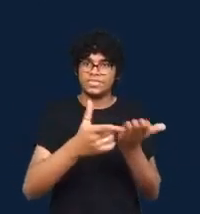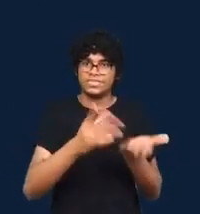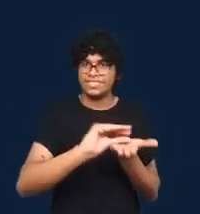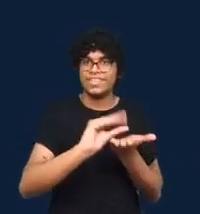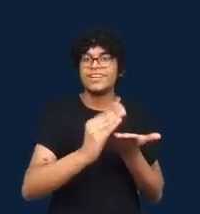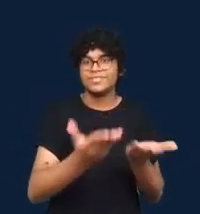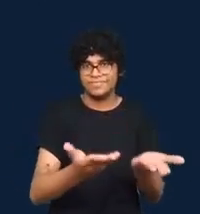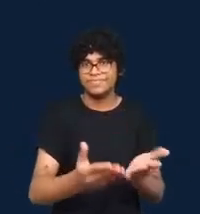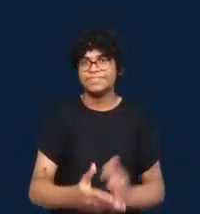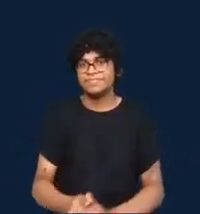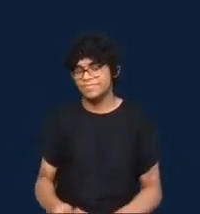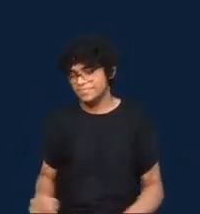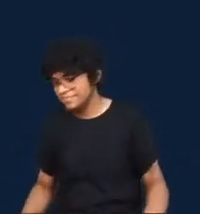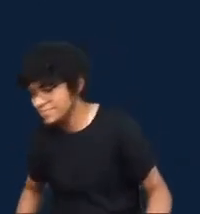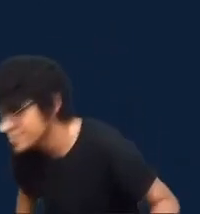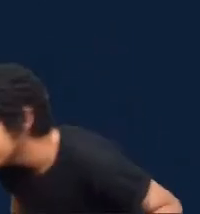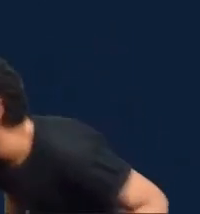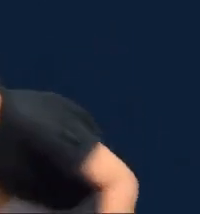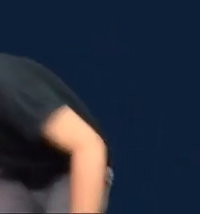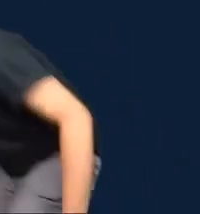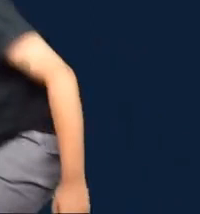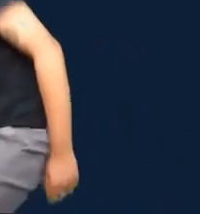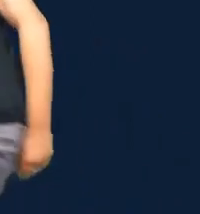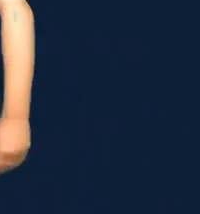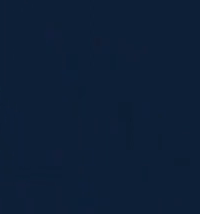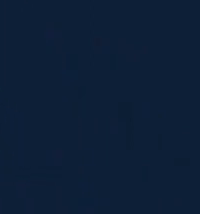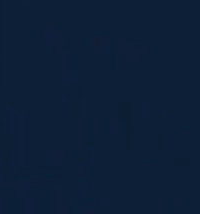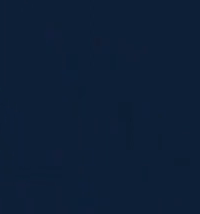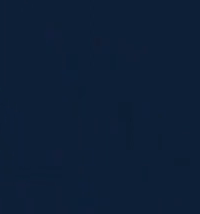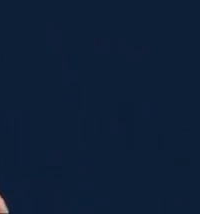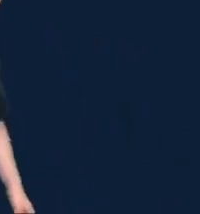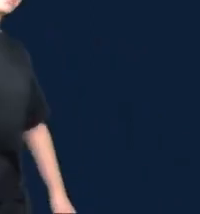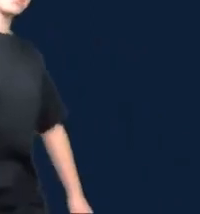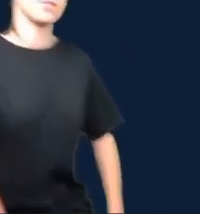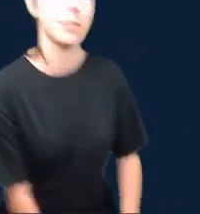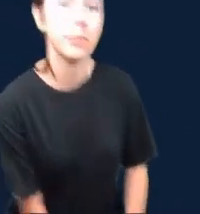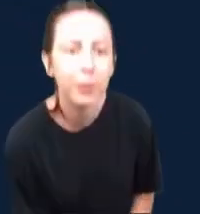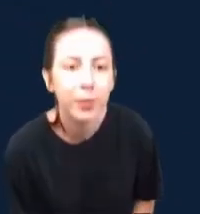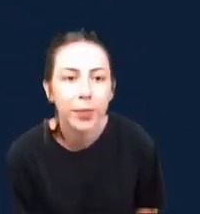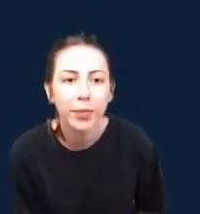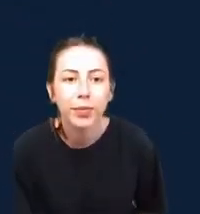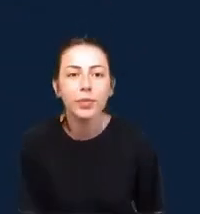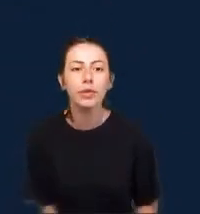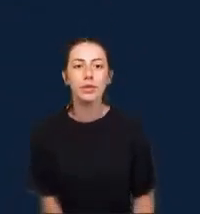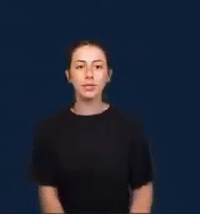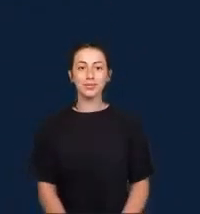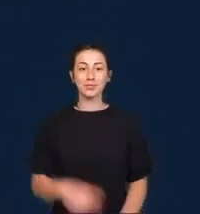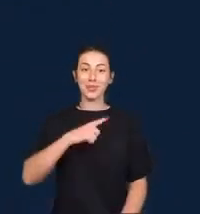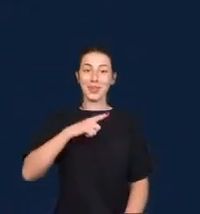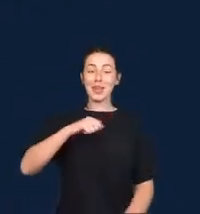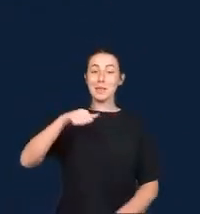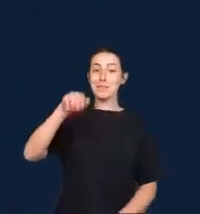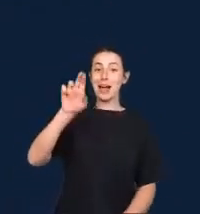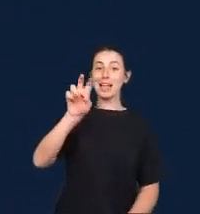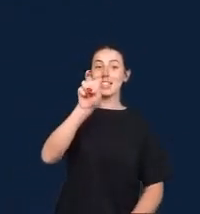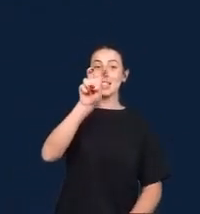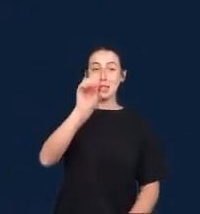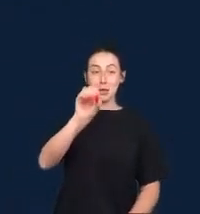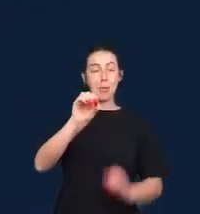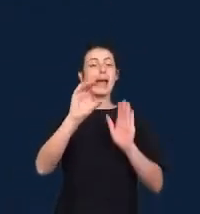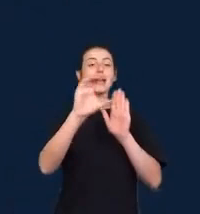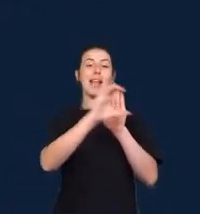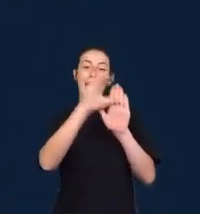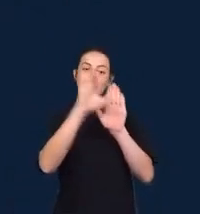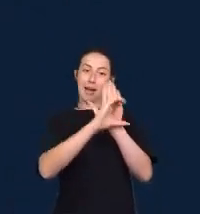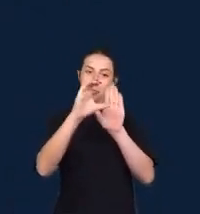It has more than 50 chapters from 74 authors, both researchers and practitioners from around